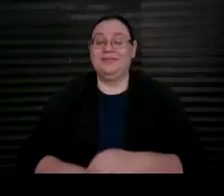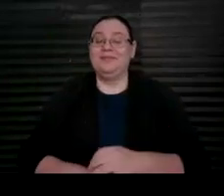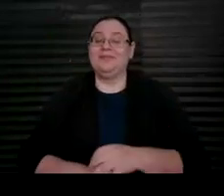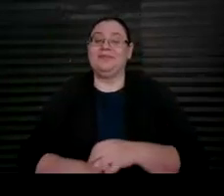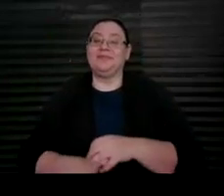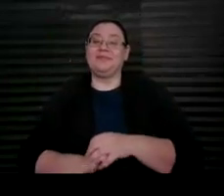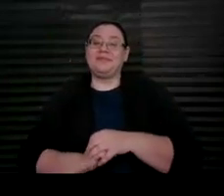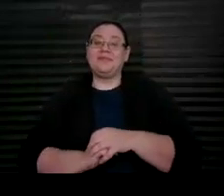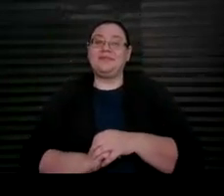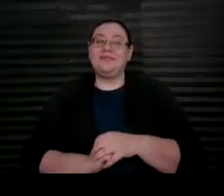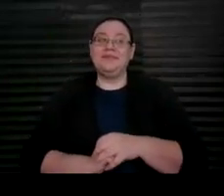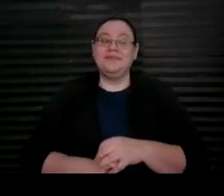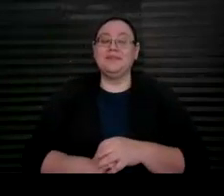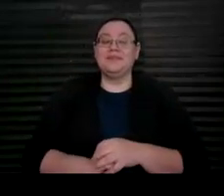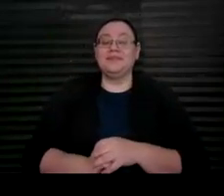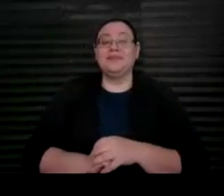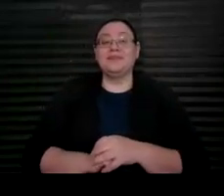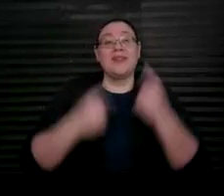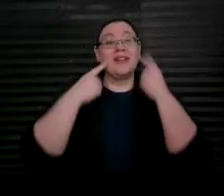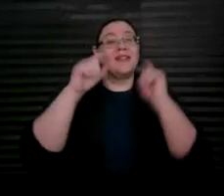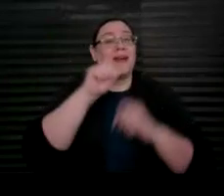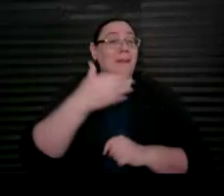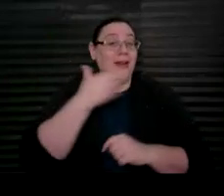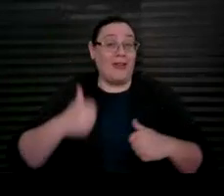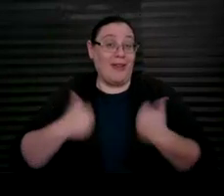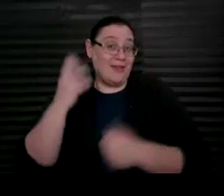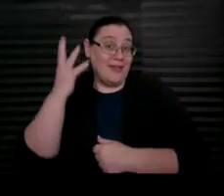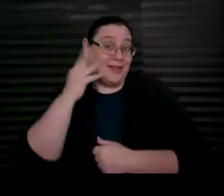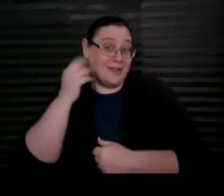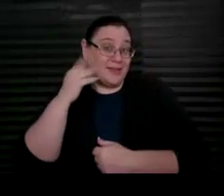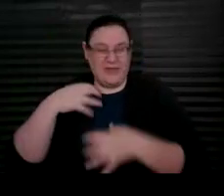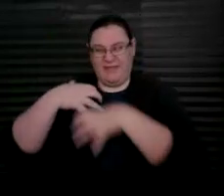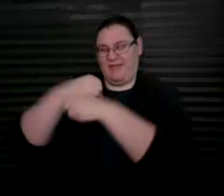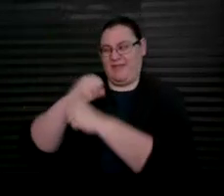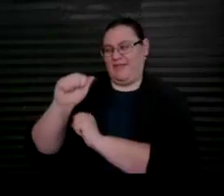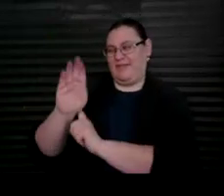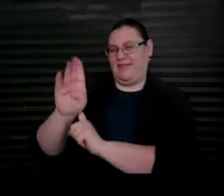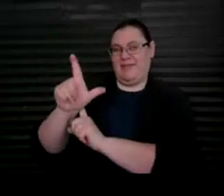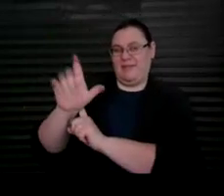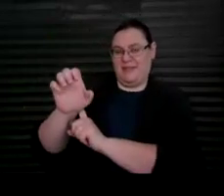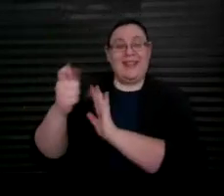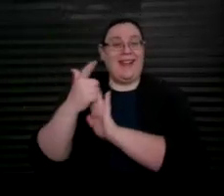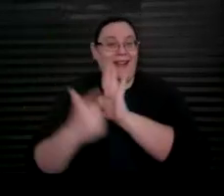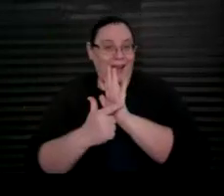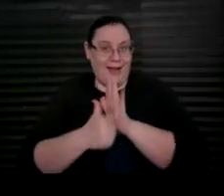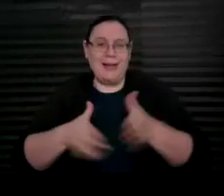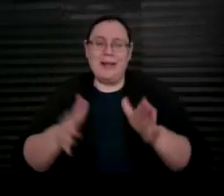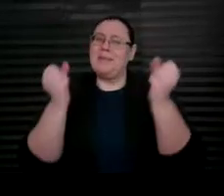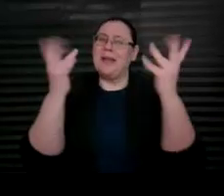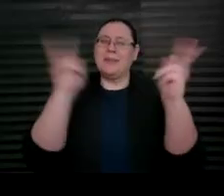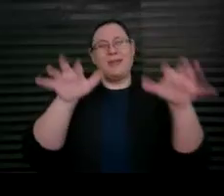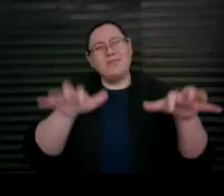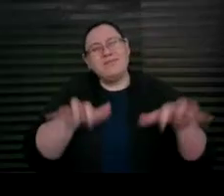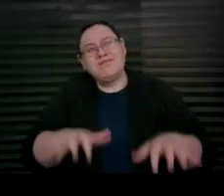The Achieving a Better Life Experience or ABLE Act allows millions of people who